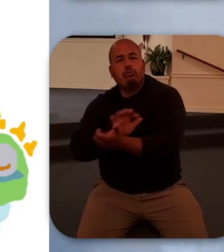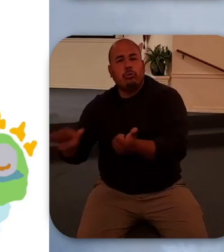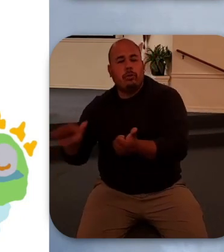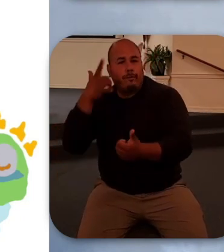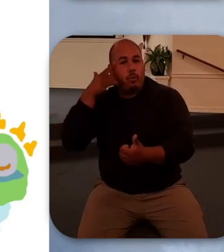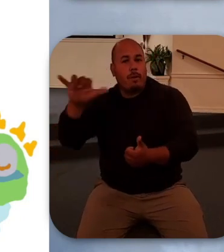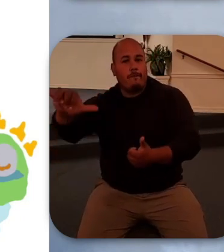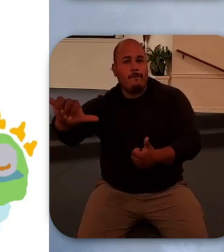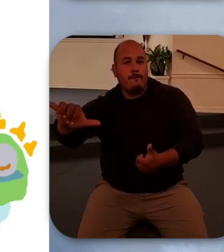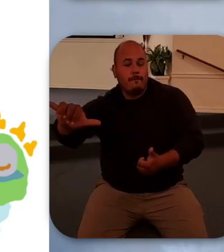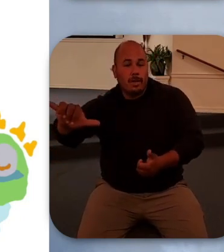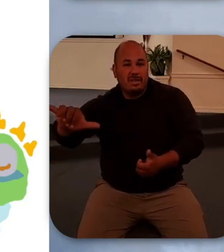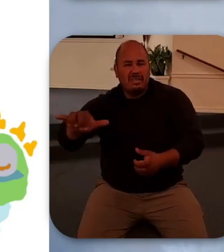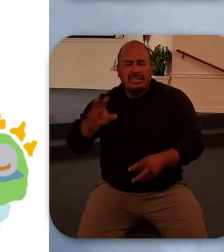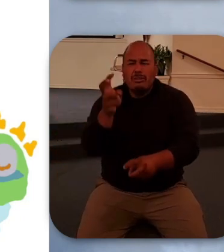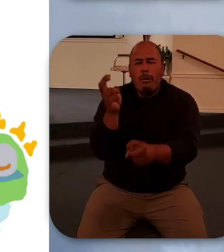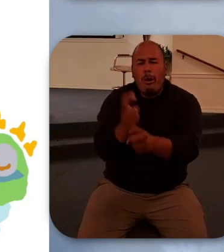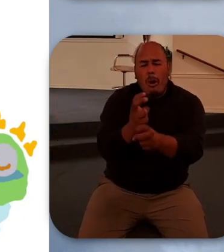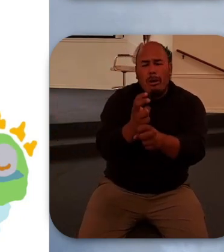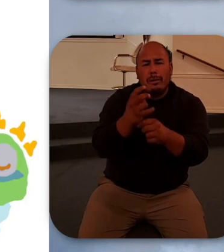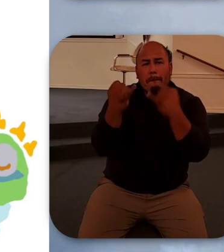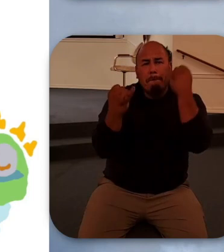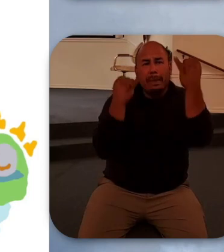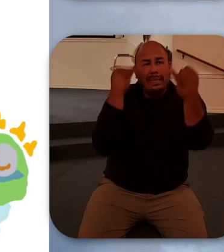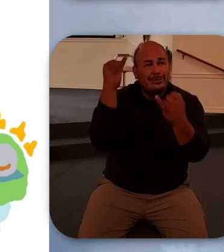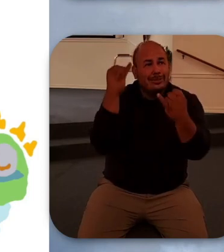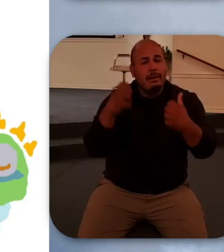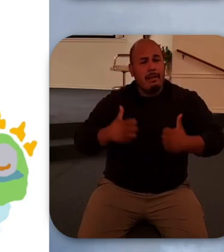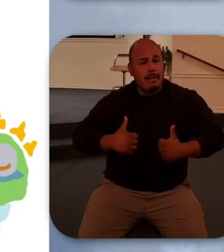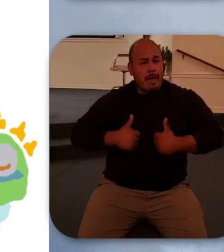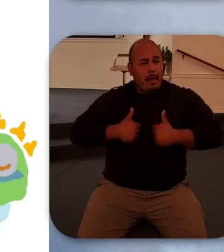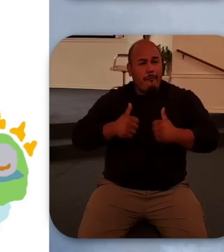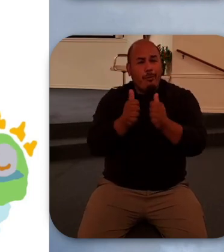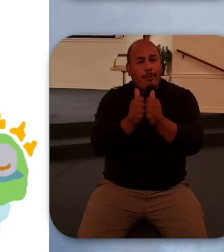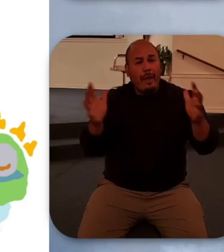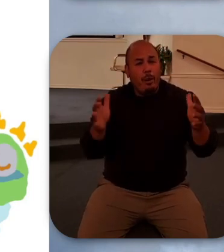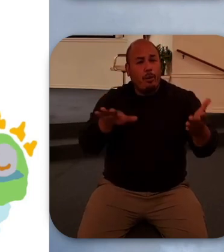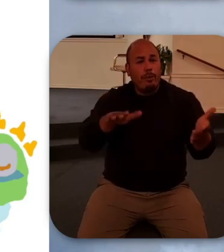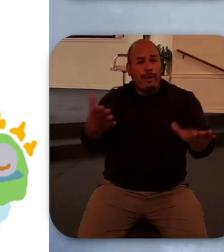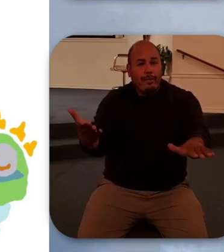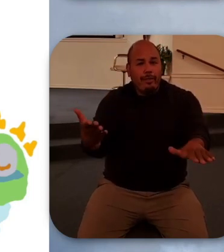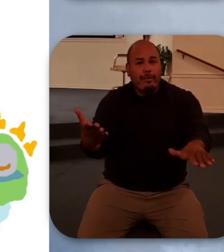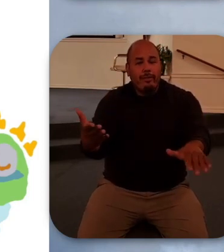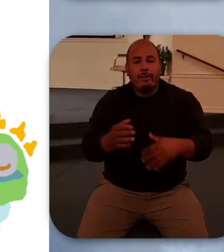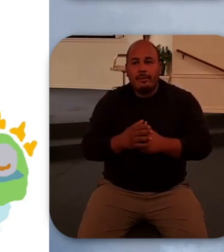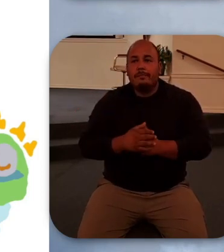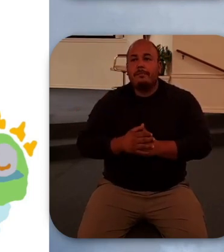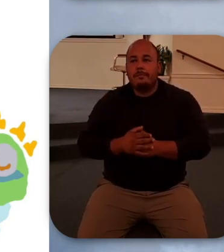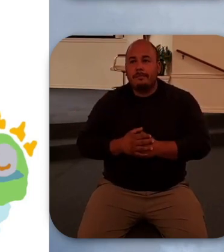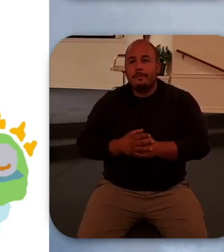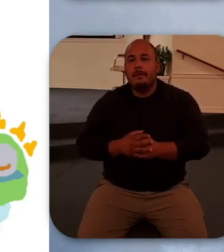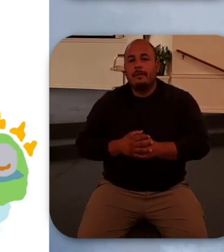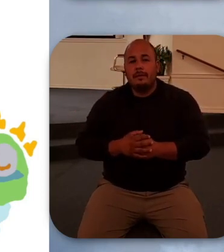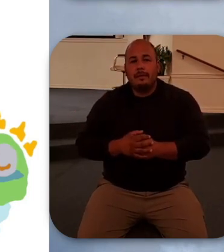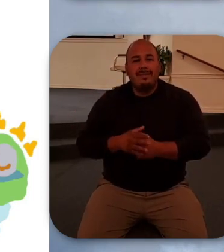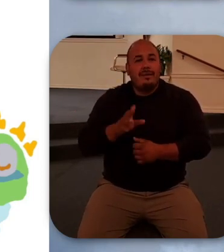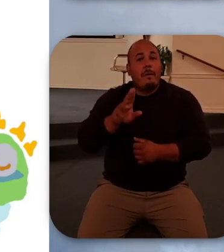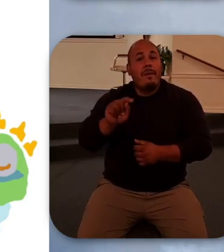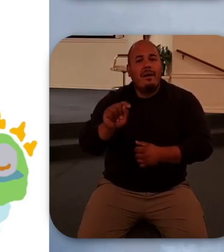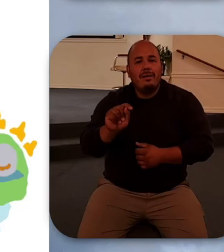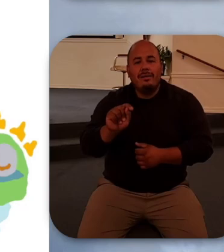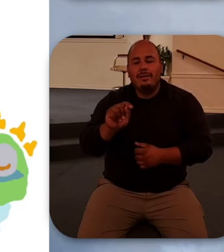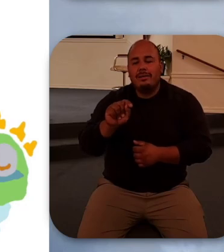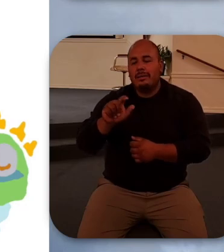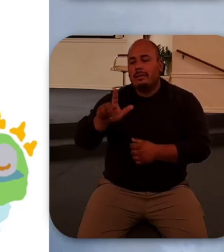imagine existence without death because we've never known life without death but the resurrection of